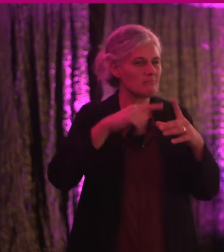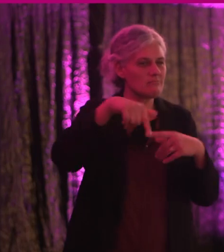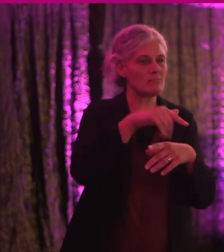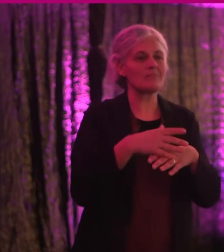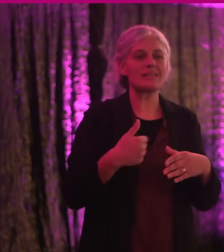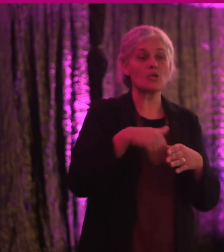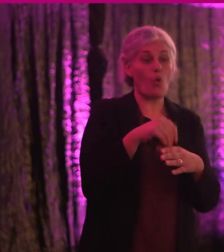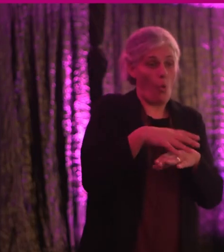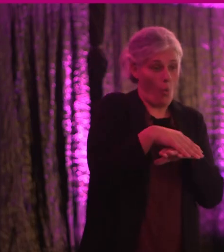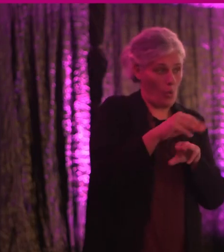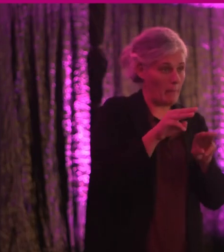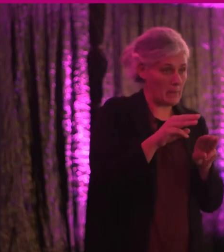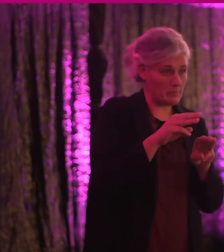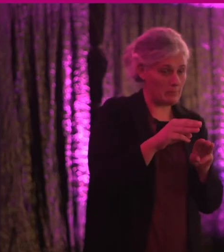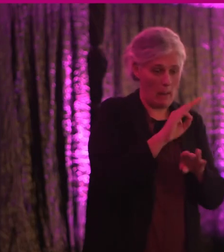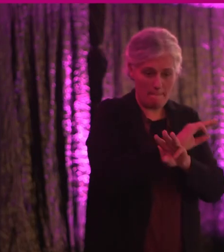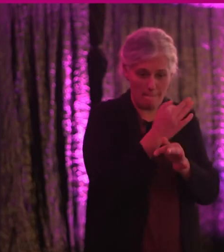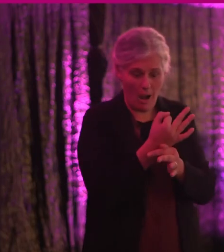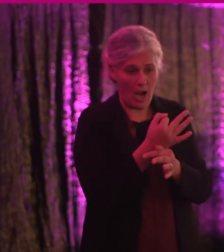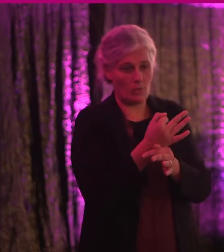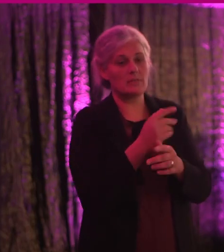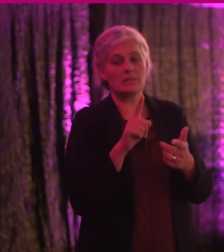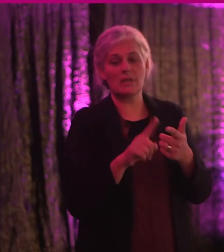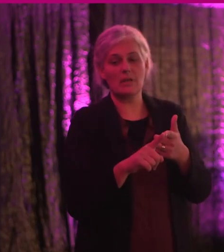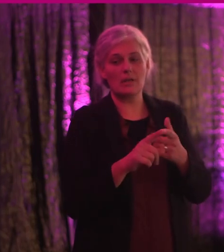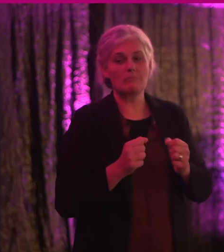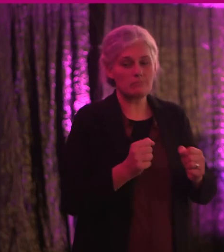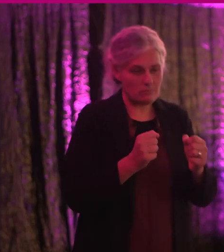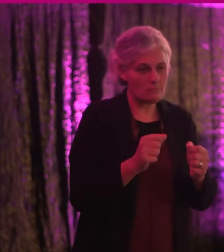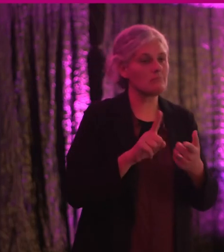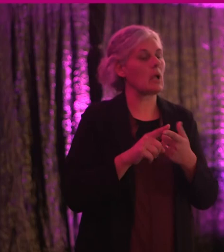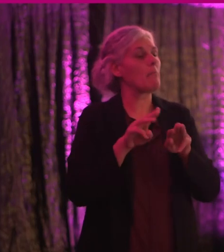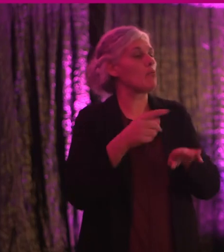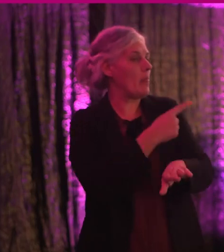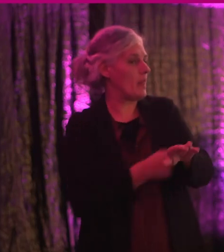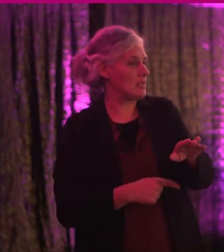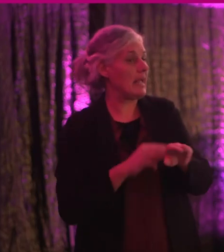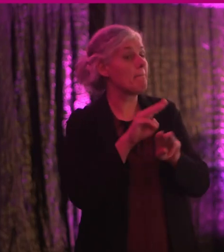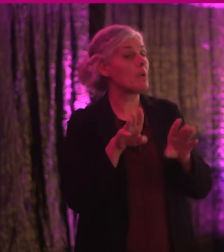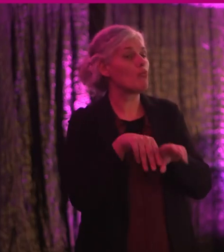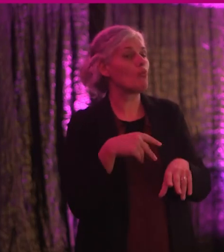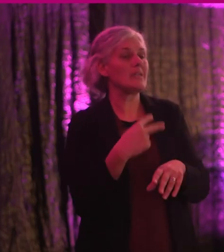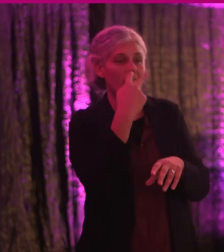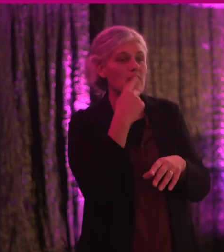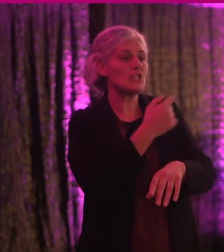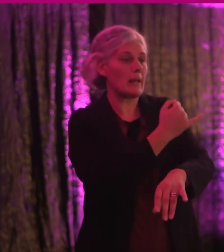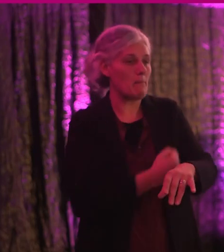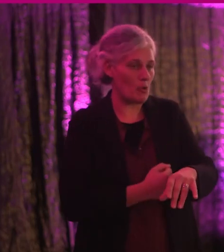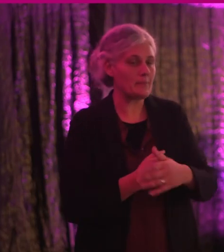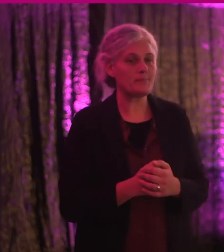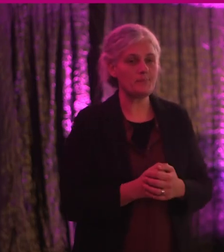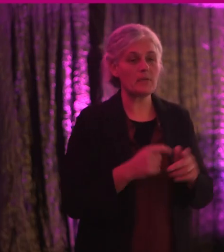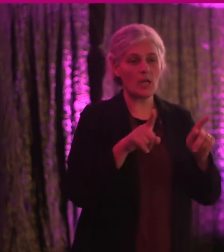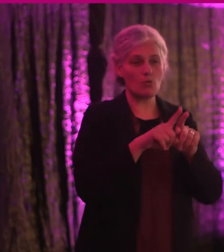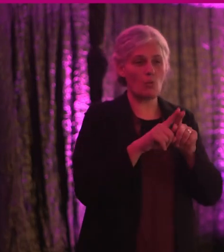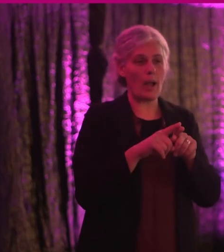older people, parents with buggies, people with physical disabilities and people with visual impairments, as well